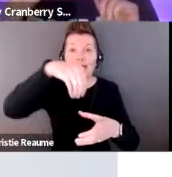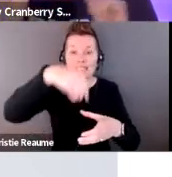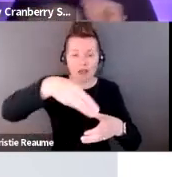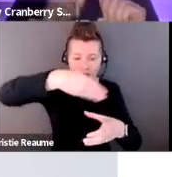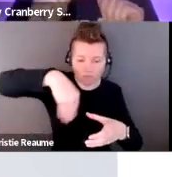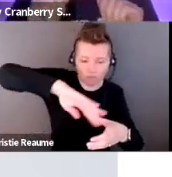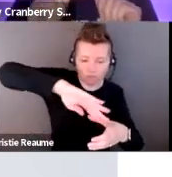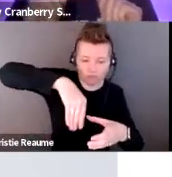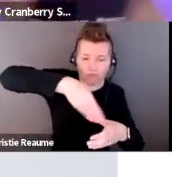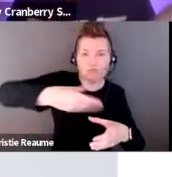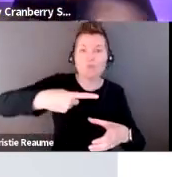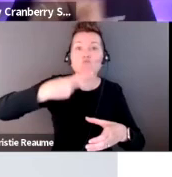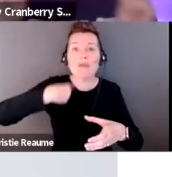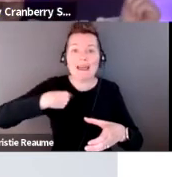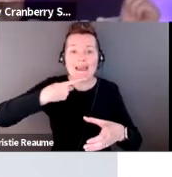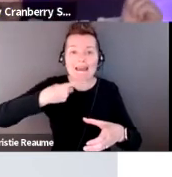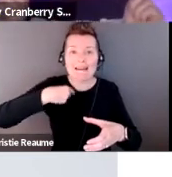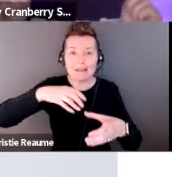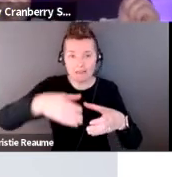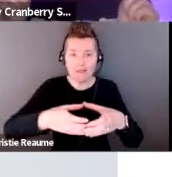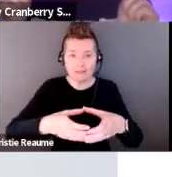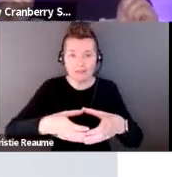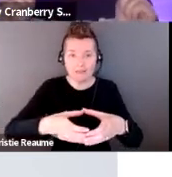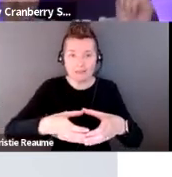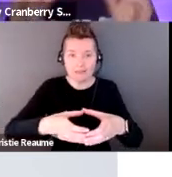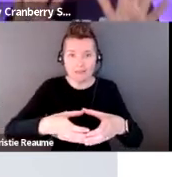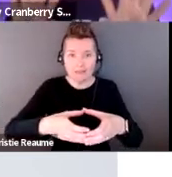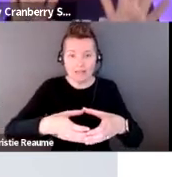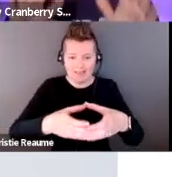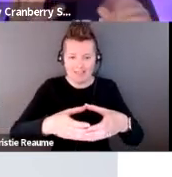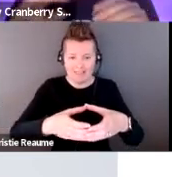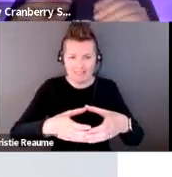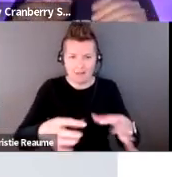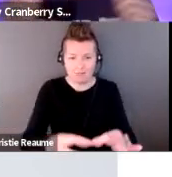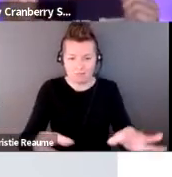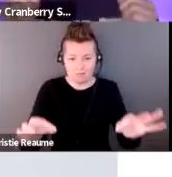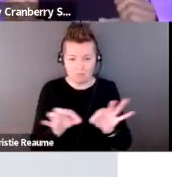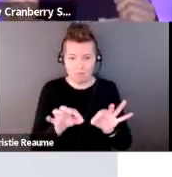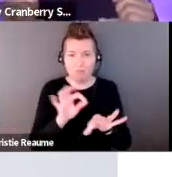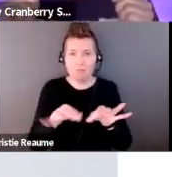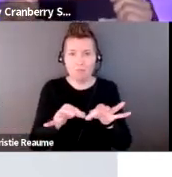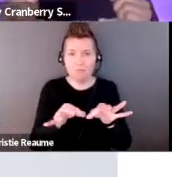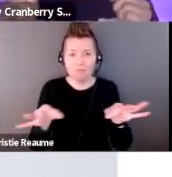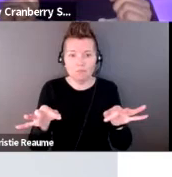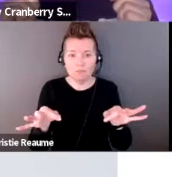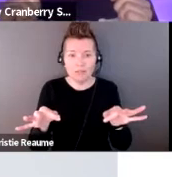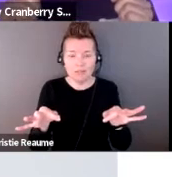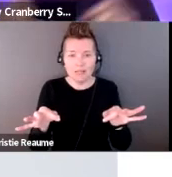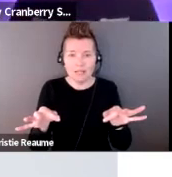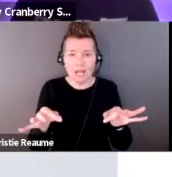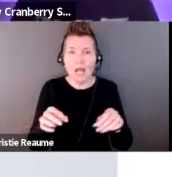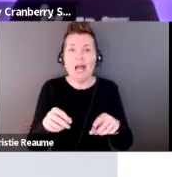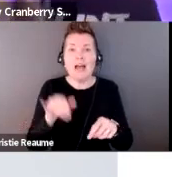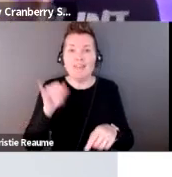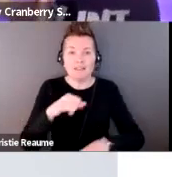And tied across or tied along like the middle of the vessel is a bright blue rubber tourniquet, which is the medical